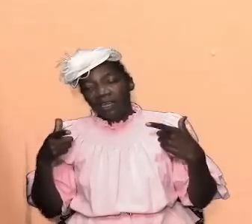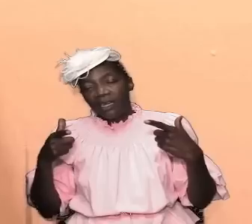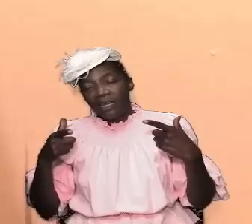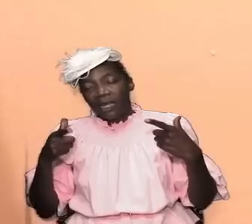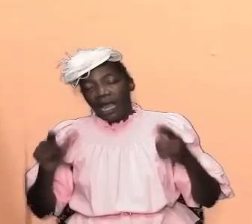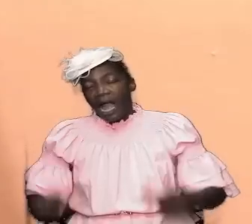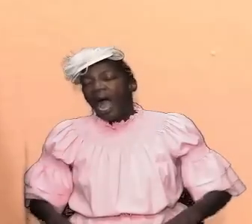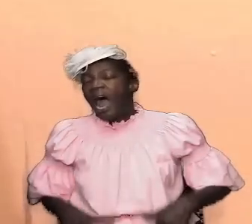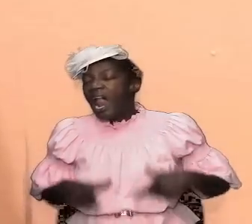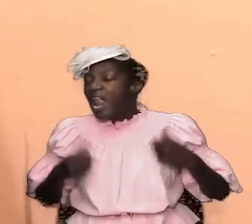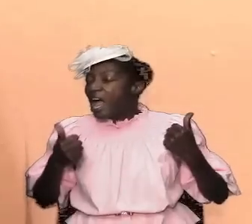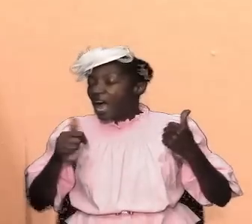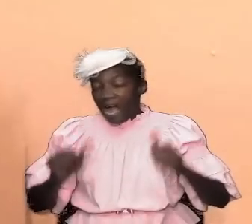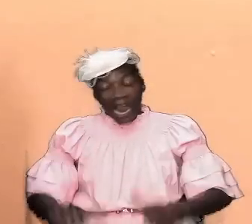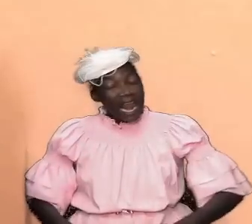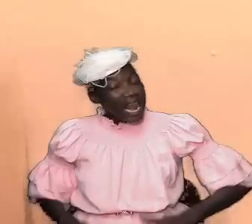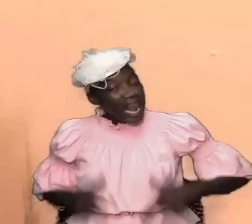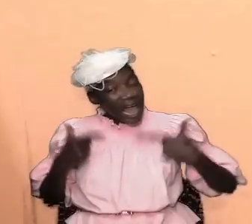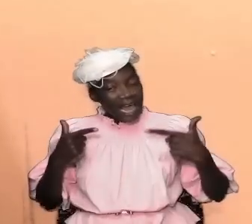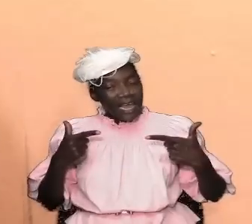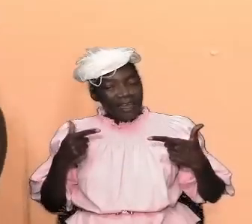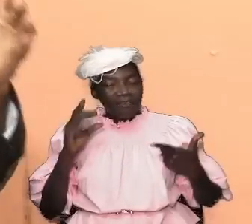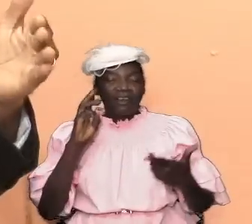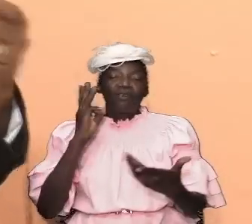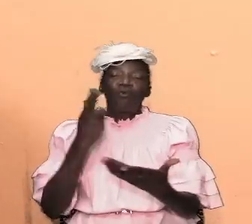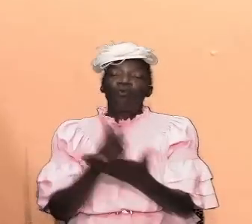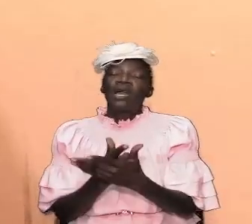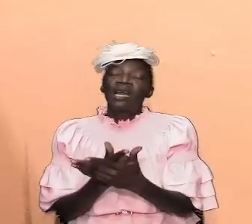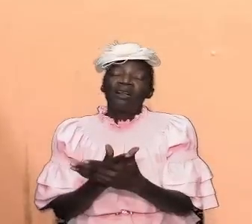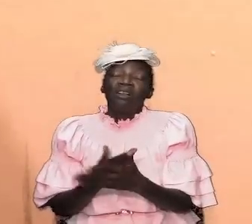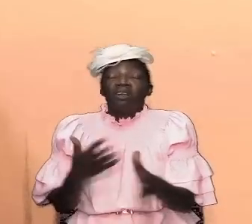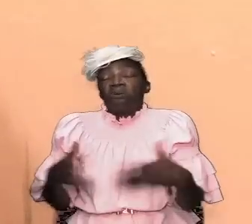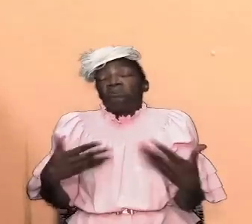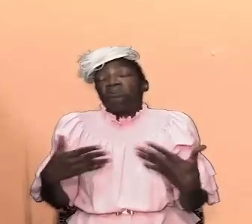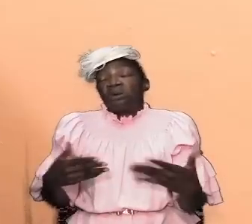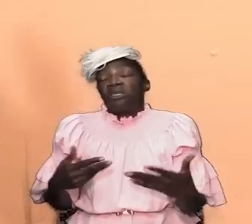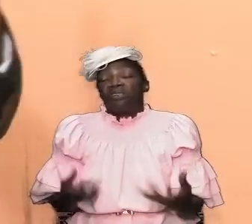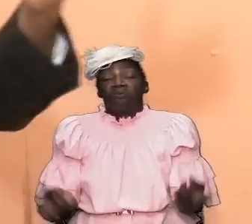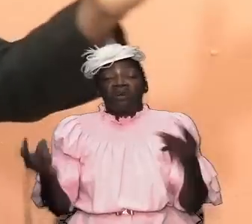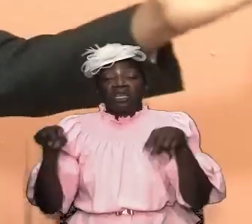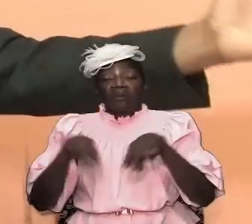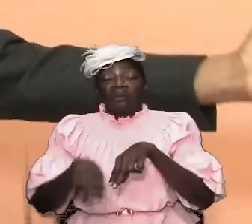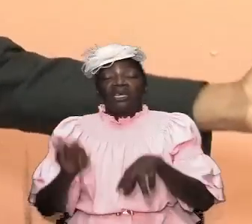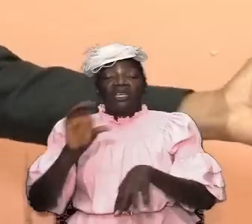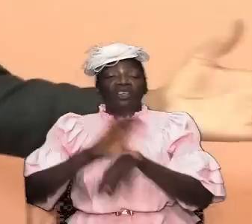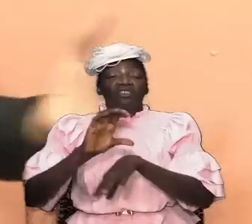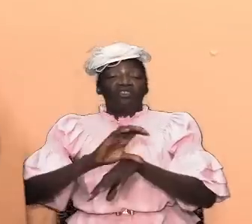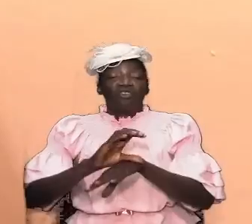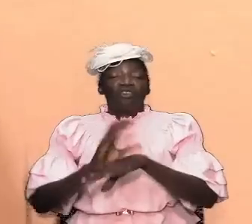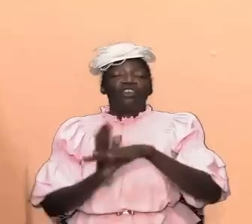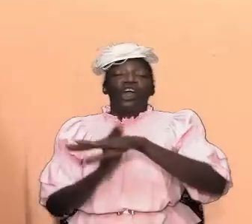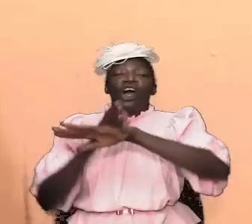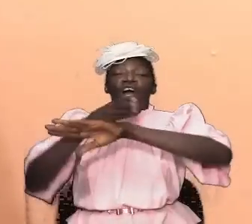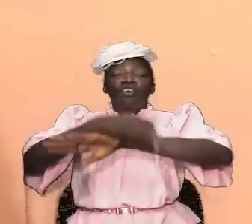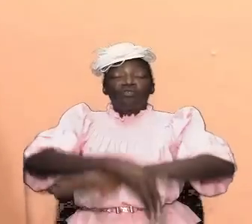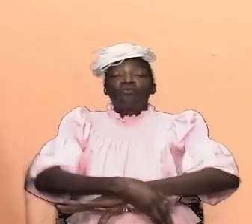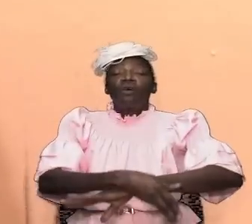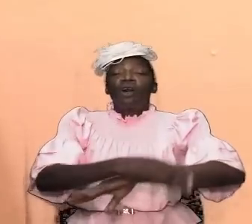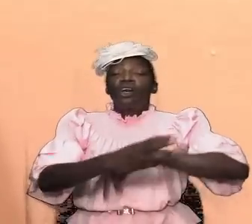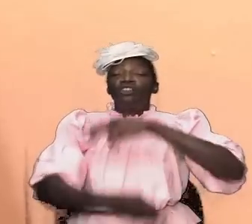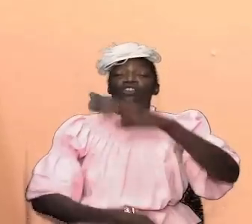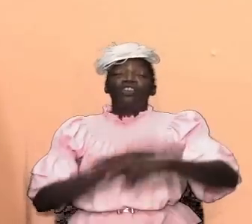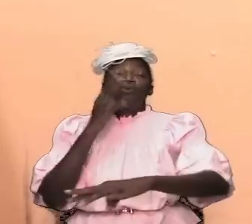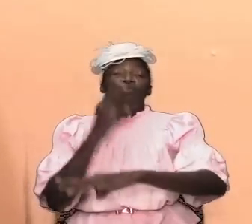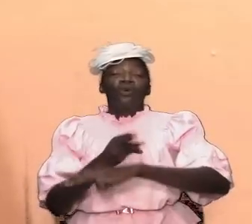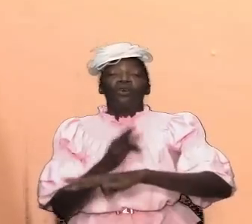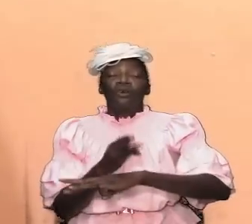and it is well and in spite of what is happening in the church right across the globe in